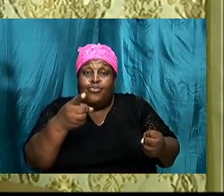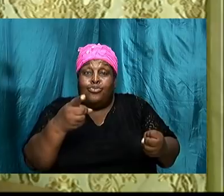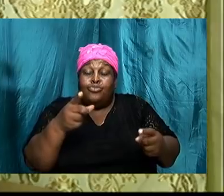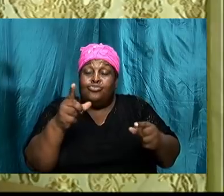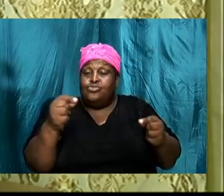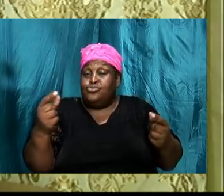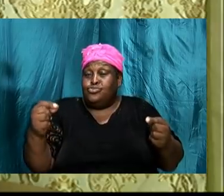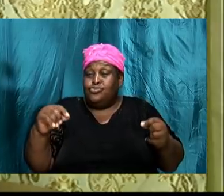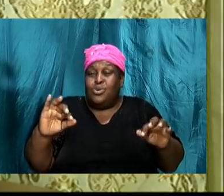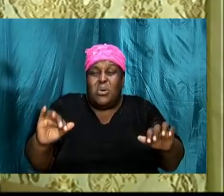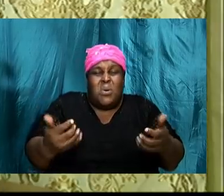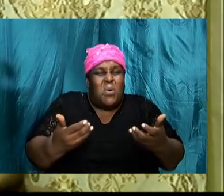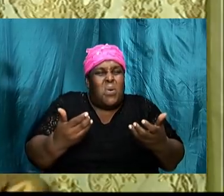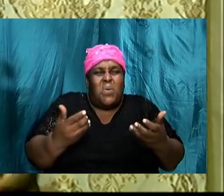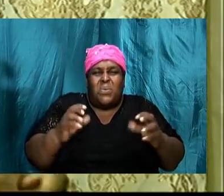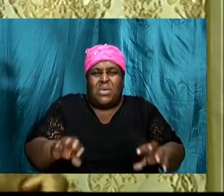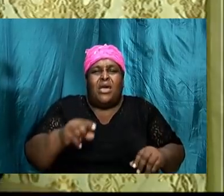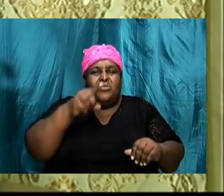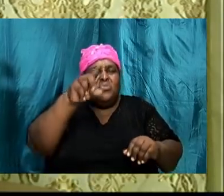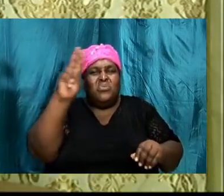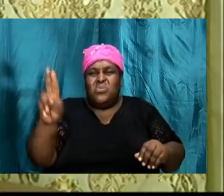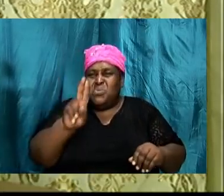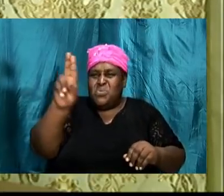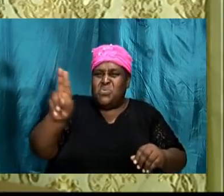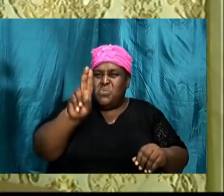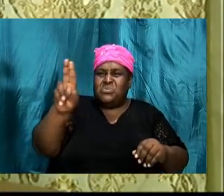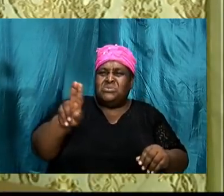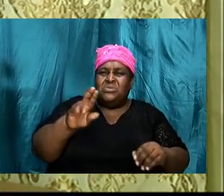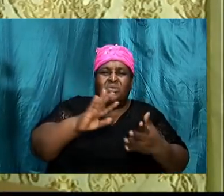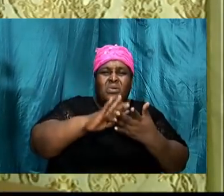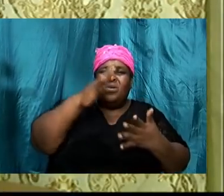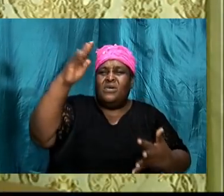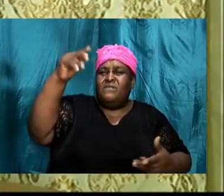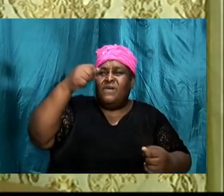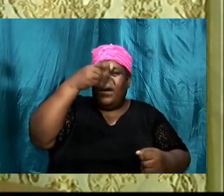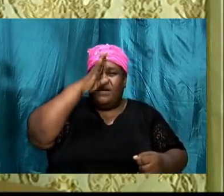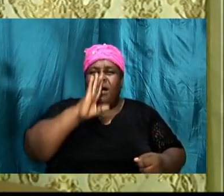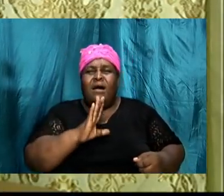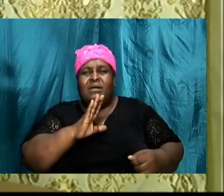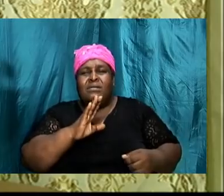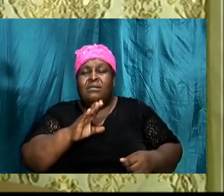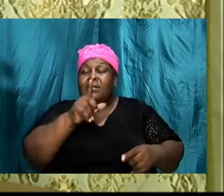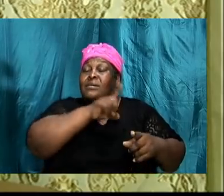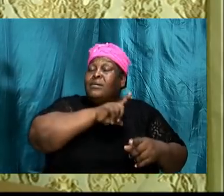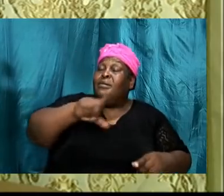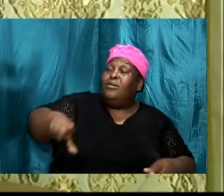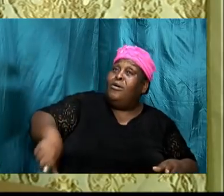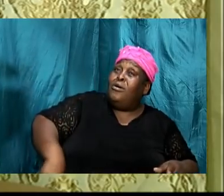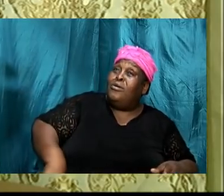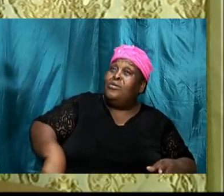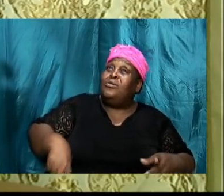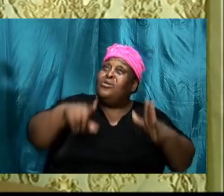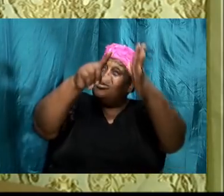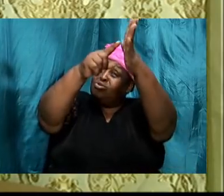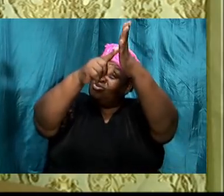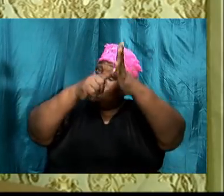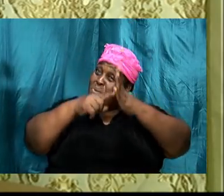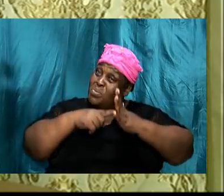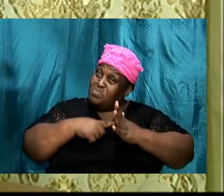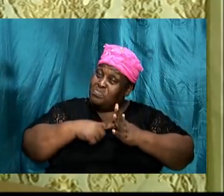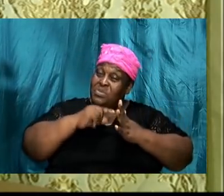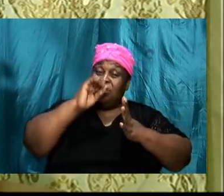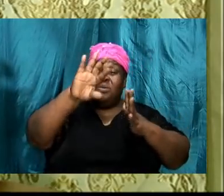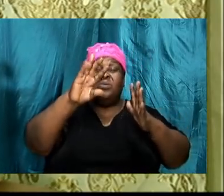how can you use it to glorify God Lord show me your will what is it that I should do